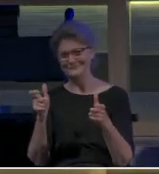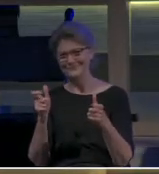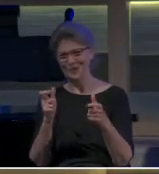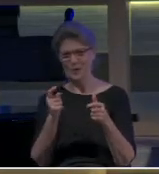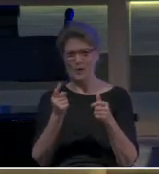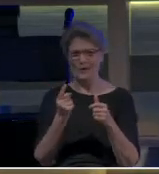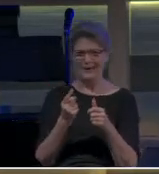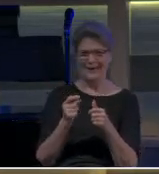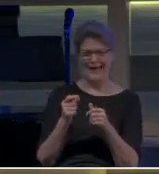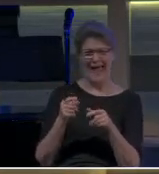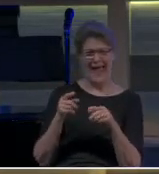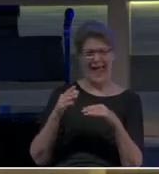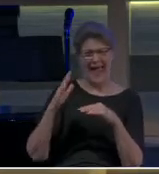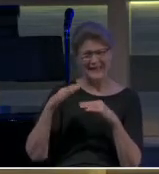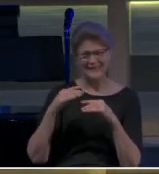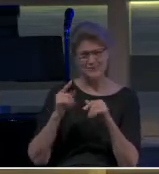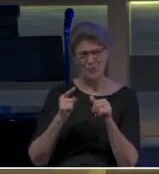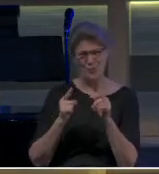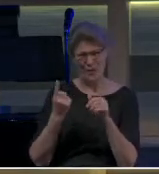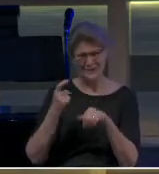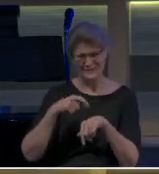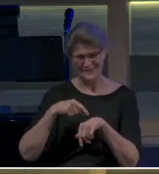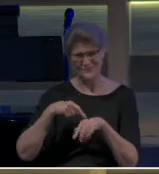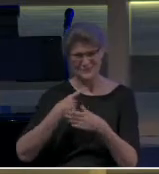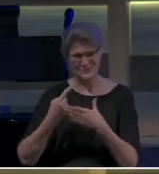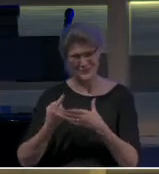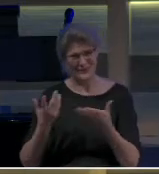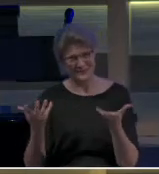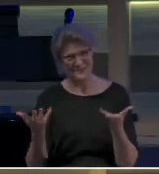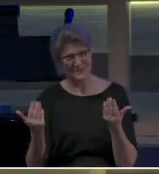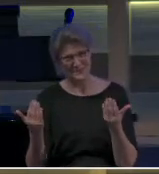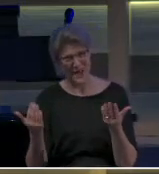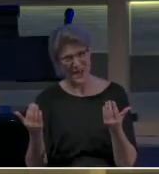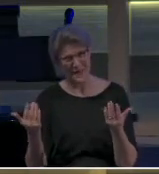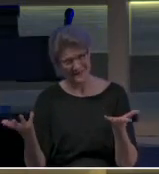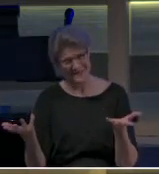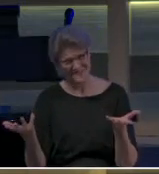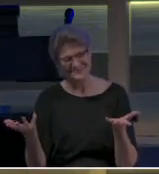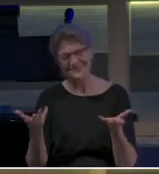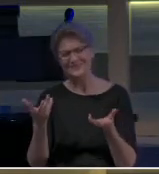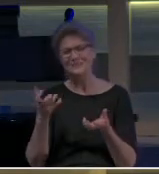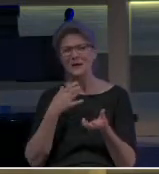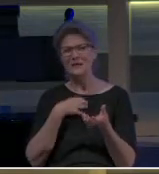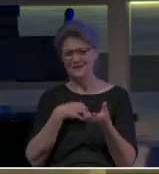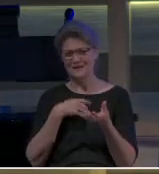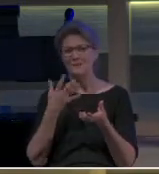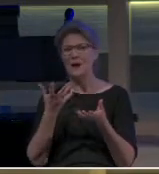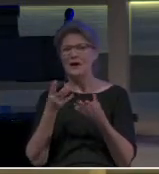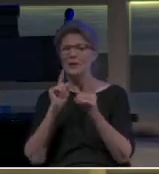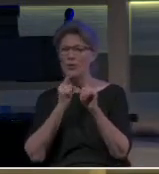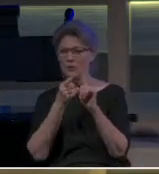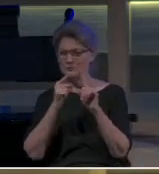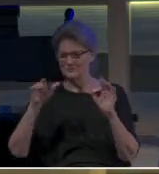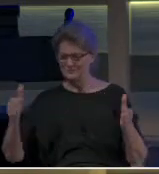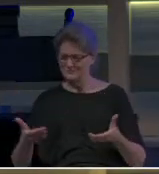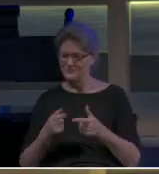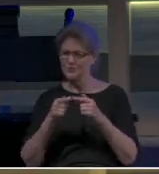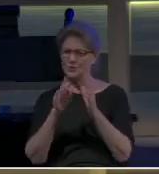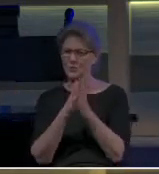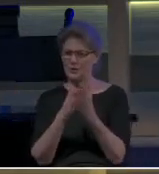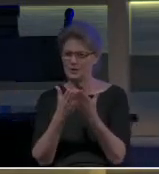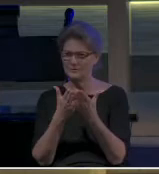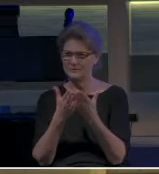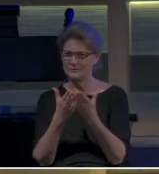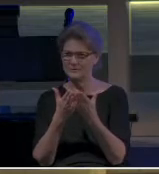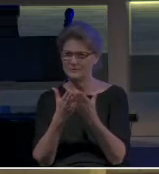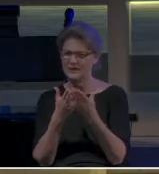this week, let's talk. But that's my desire. My goal today is just to introduce you to the book and